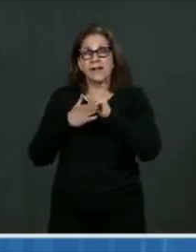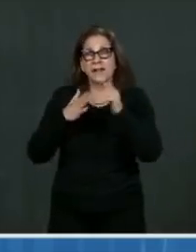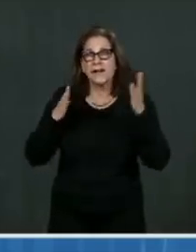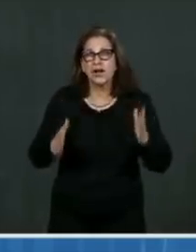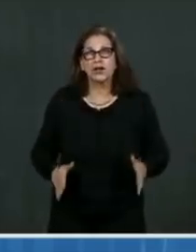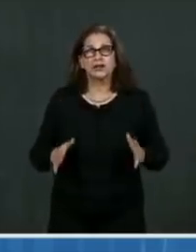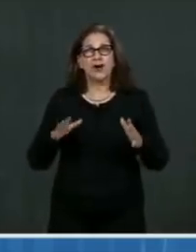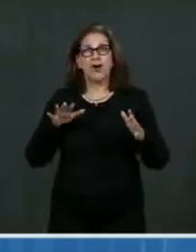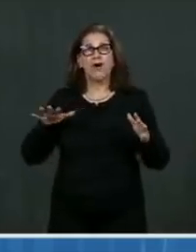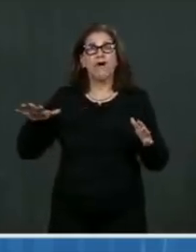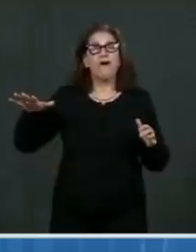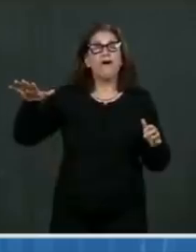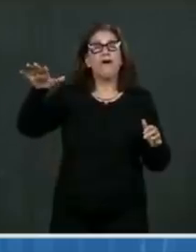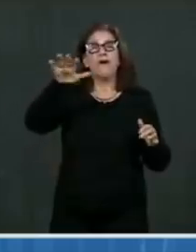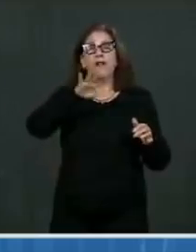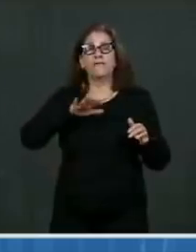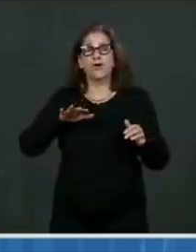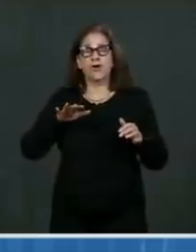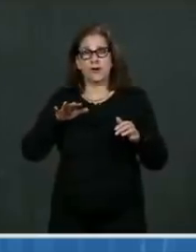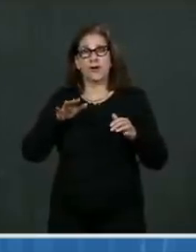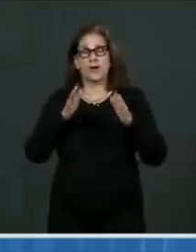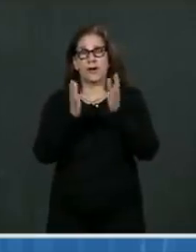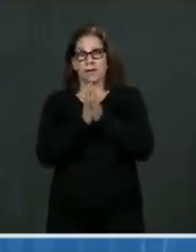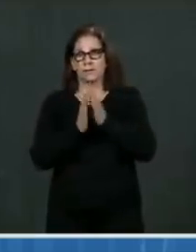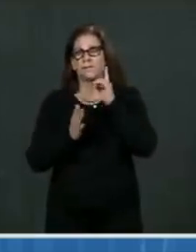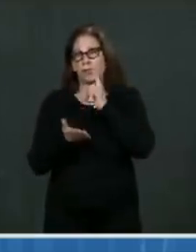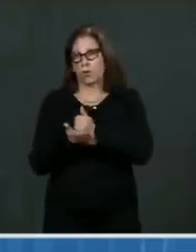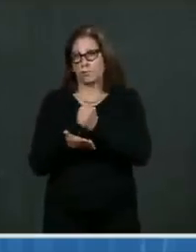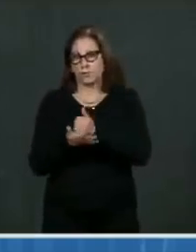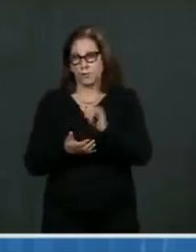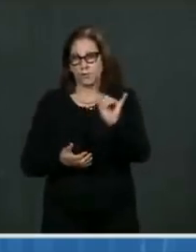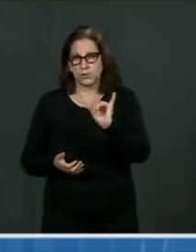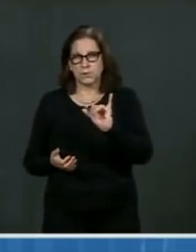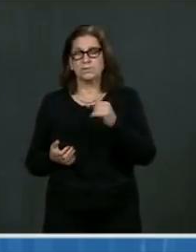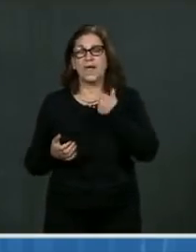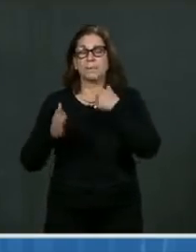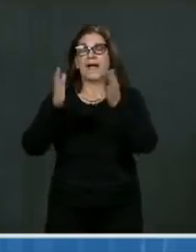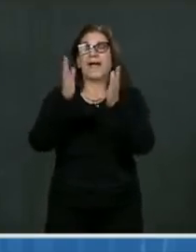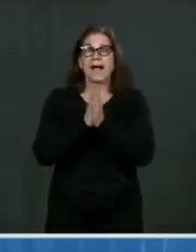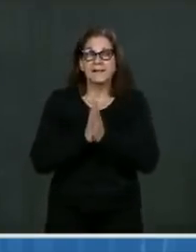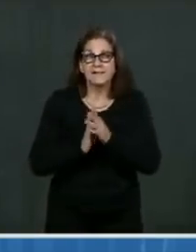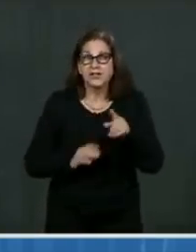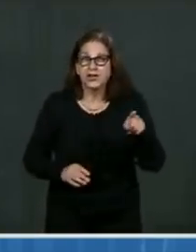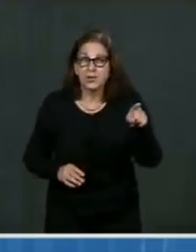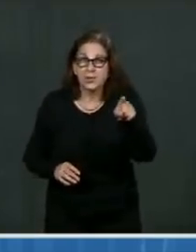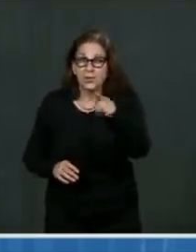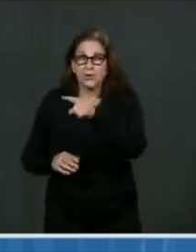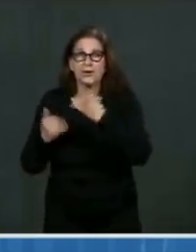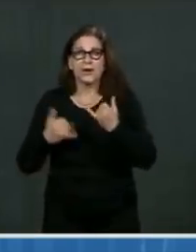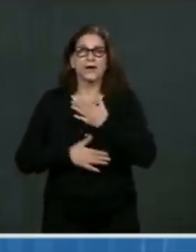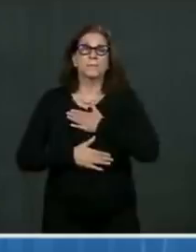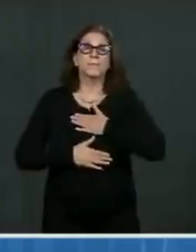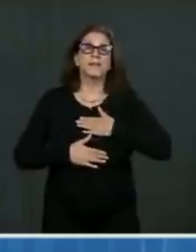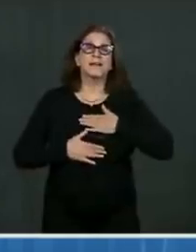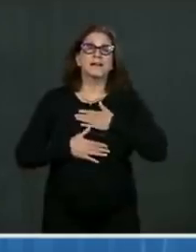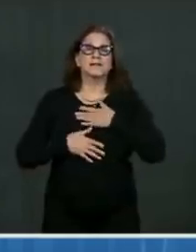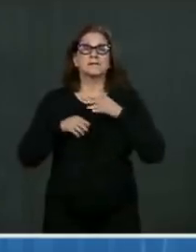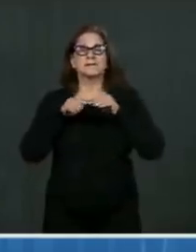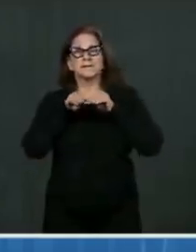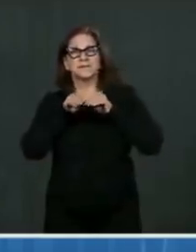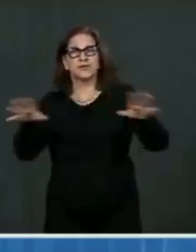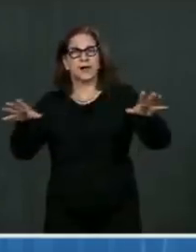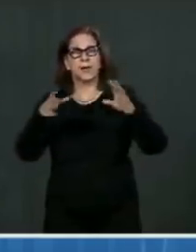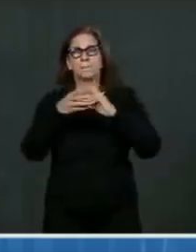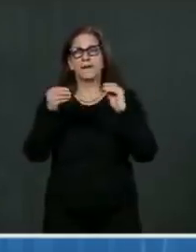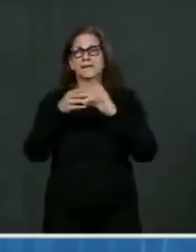every single one of you to sound the alarm, to carry these messages into your community and your spheres of influence.